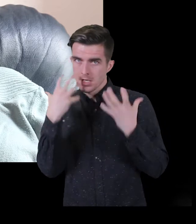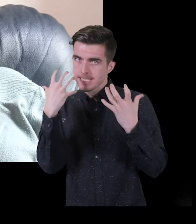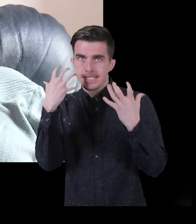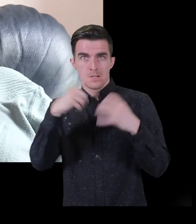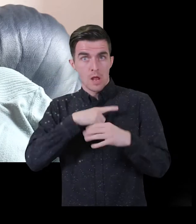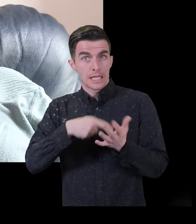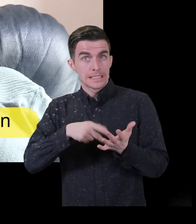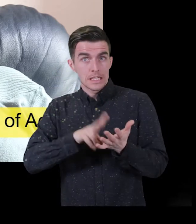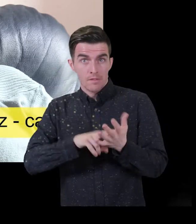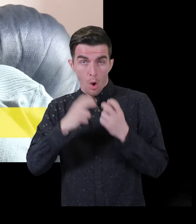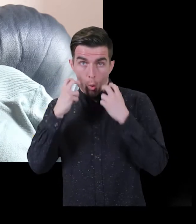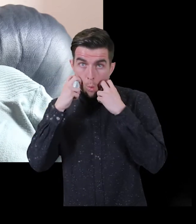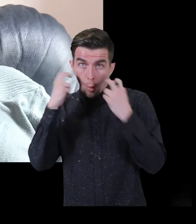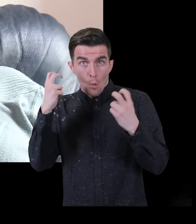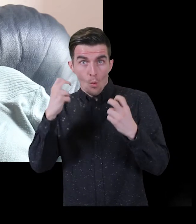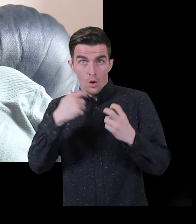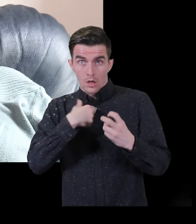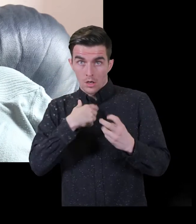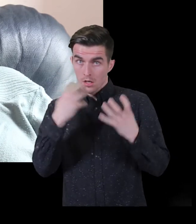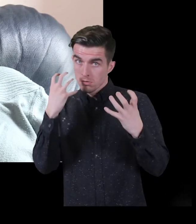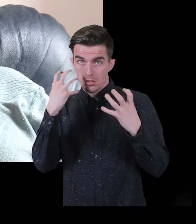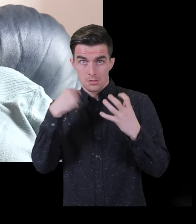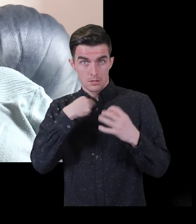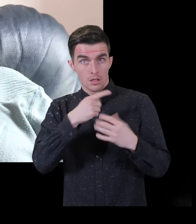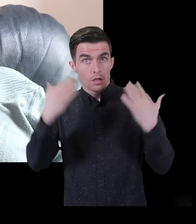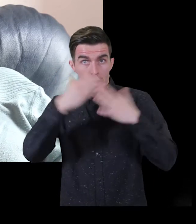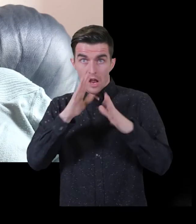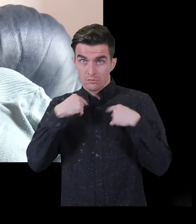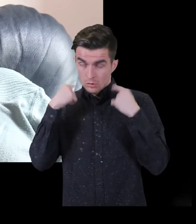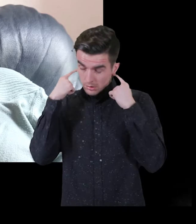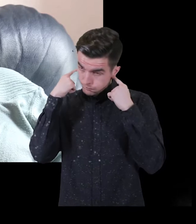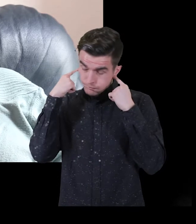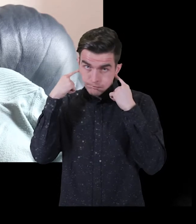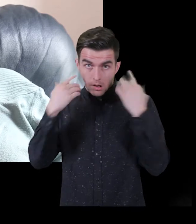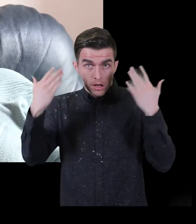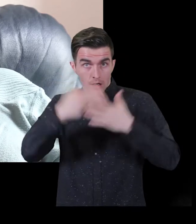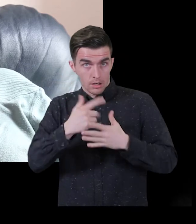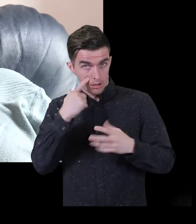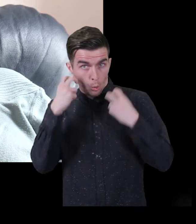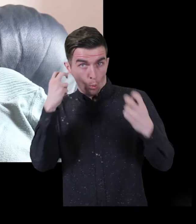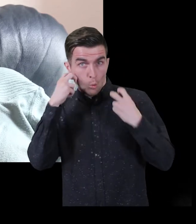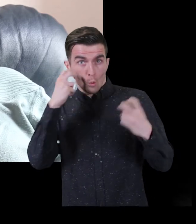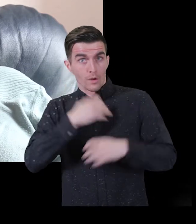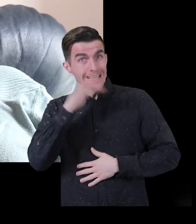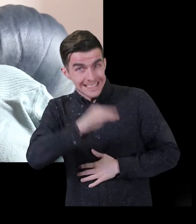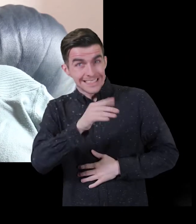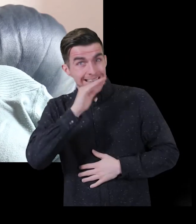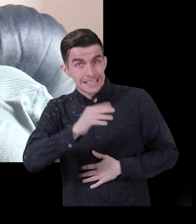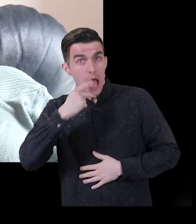me round the bend, because the TV had to be on so loud, I was sitting with my fingers in my ears at night.